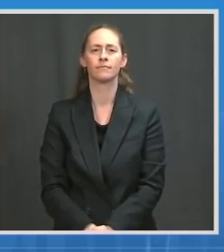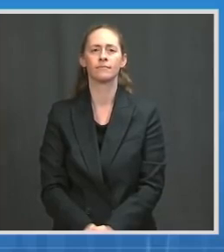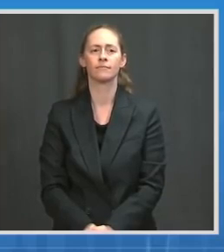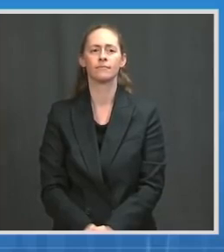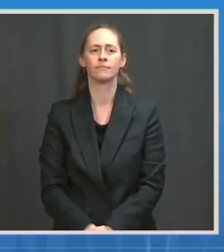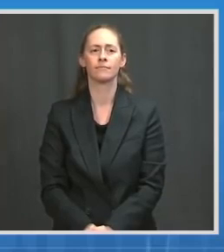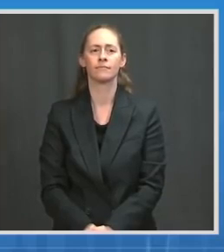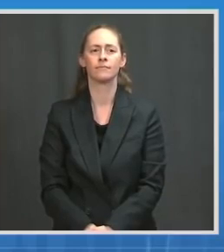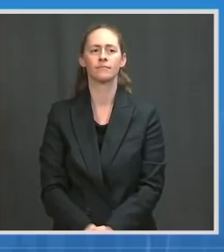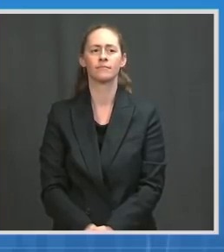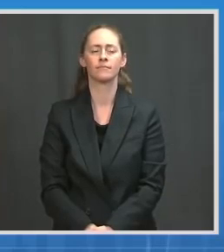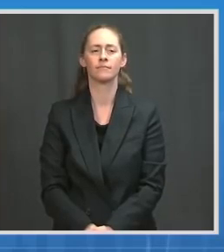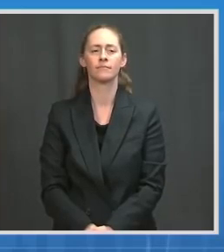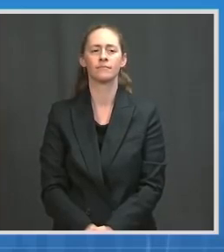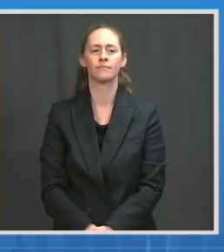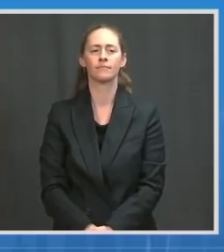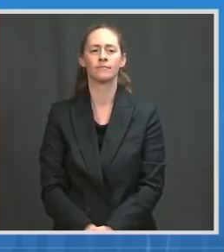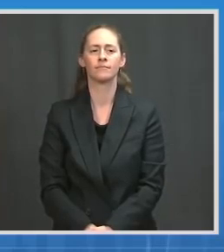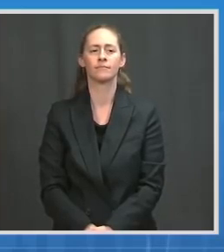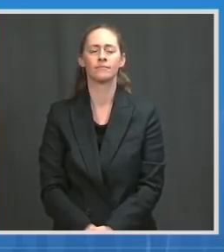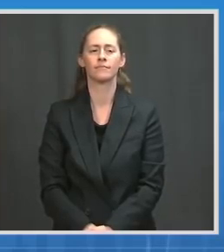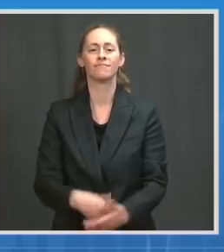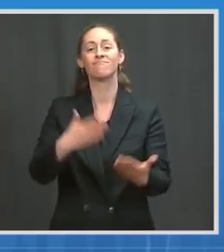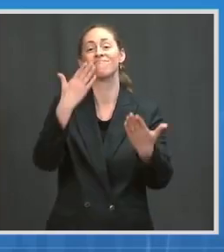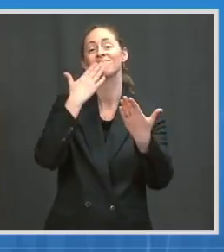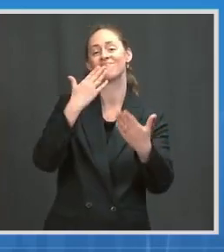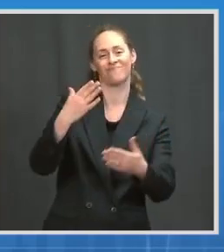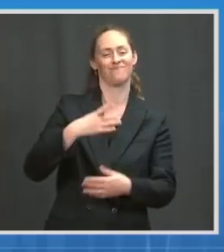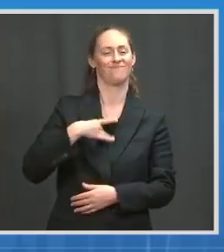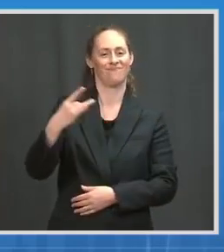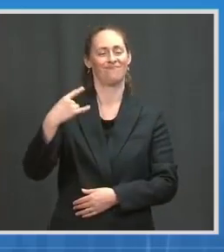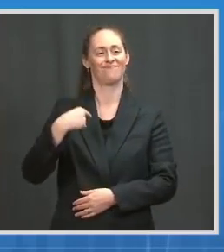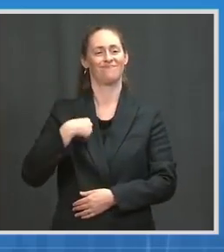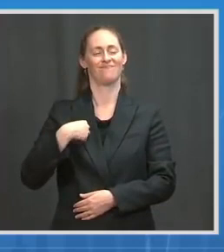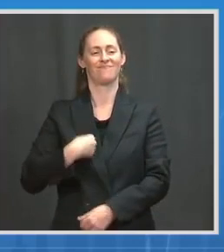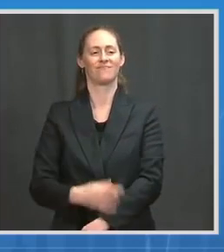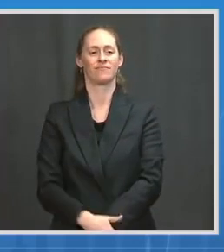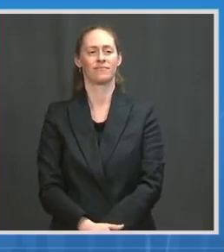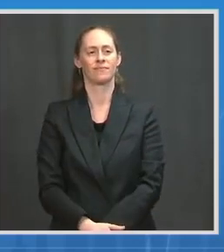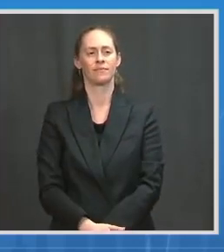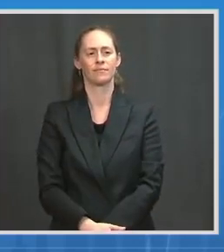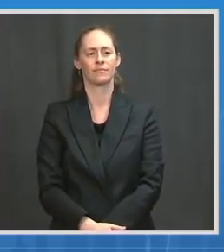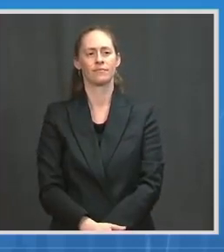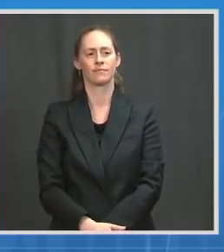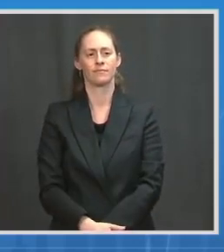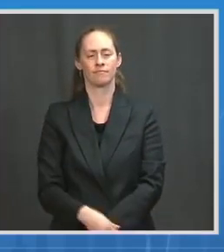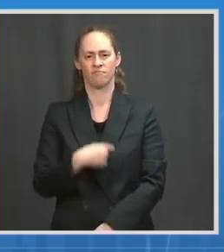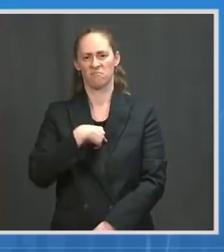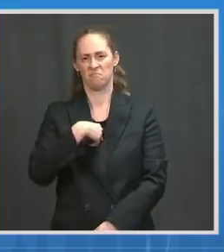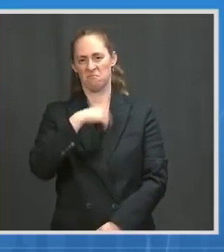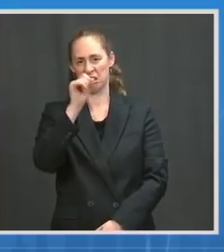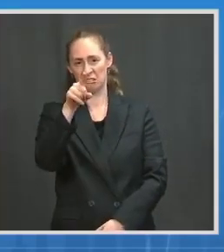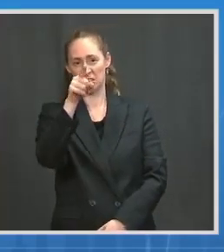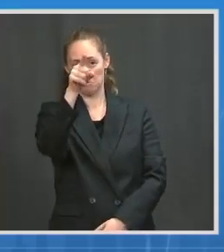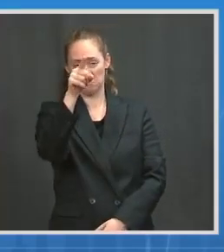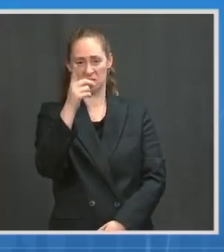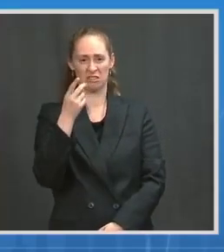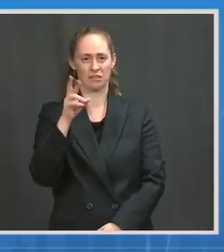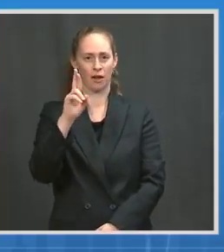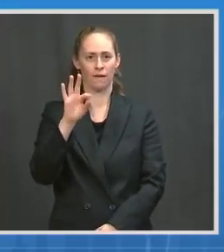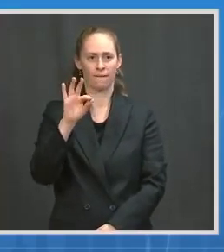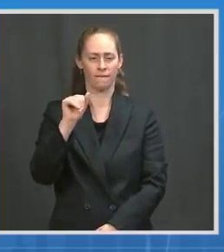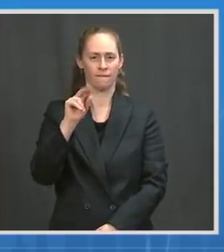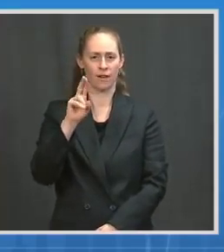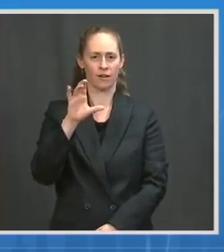Mr. Thank you. Thank you very much. My question is for Dr. Fauci. Is there any indication that the efficacy of the current